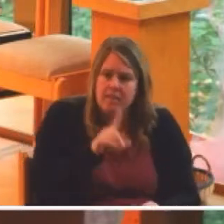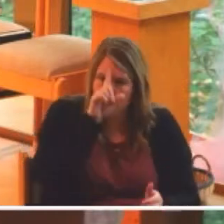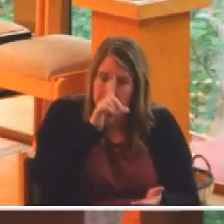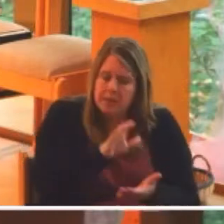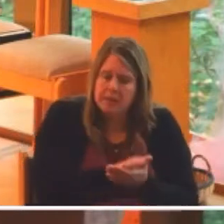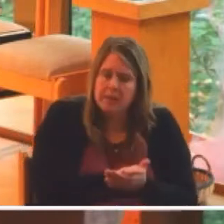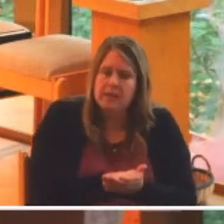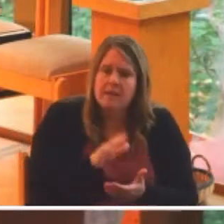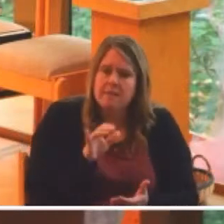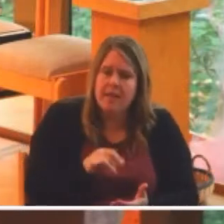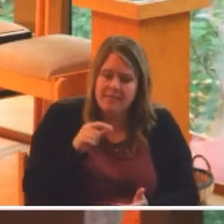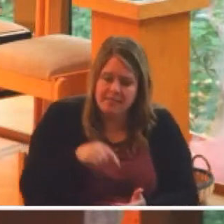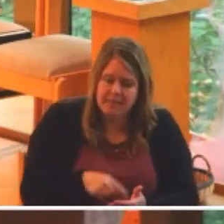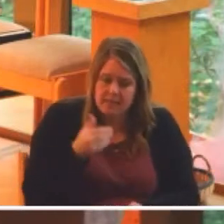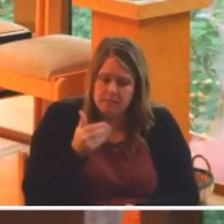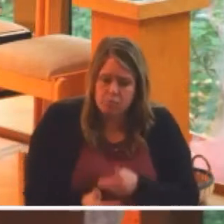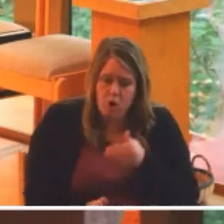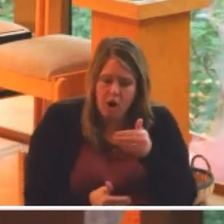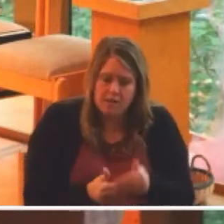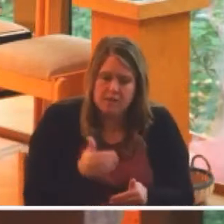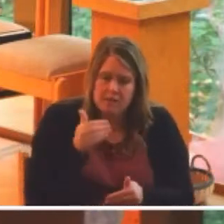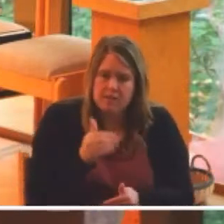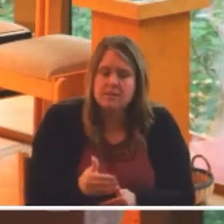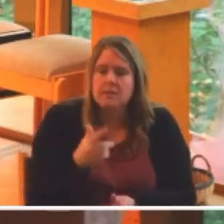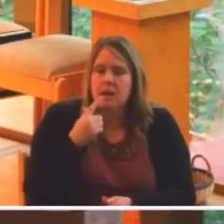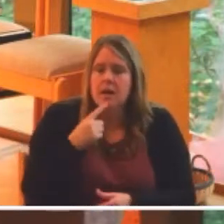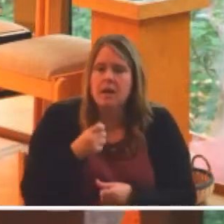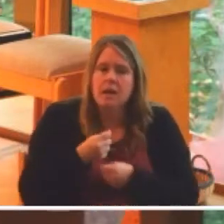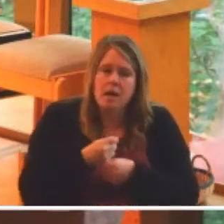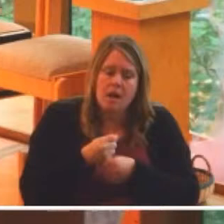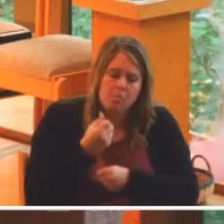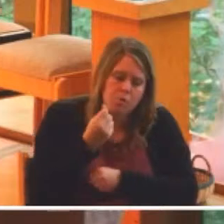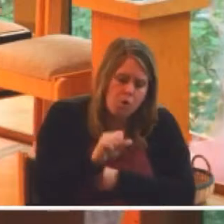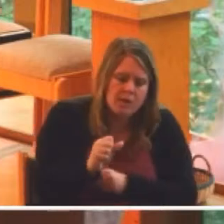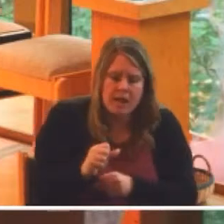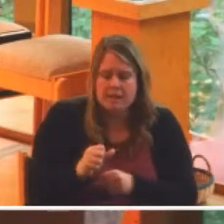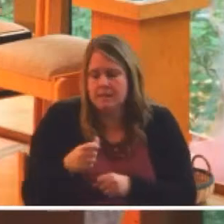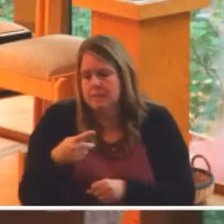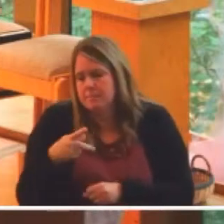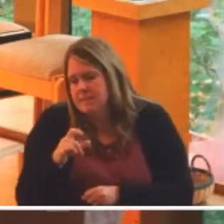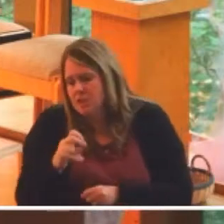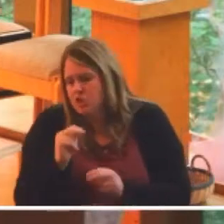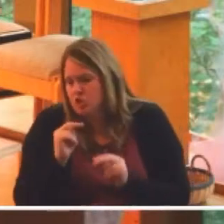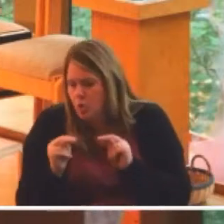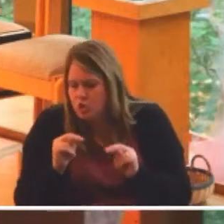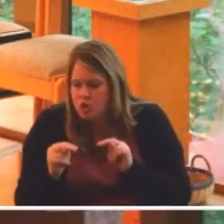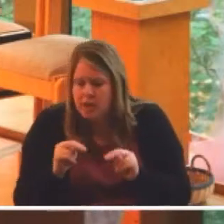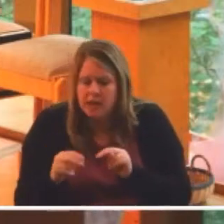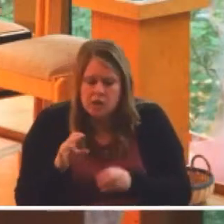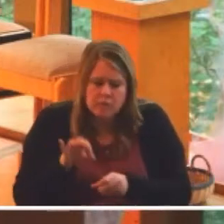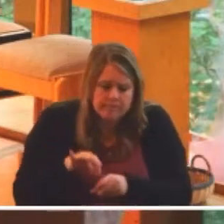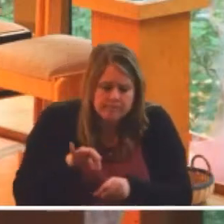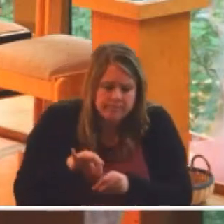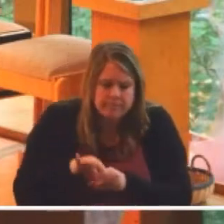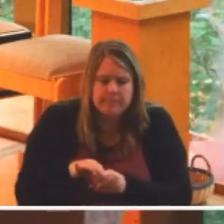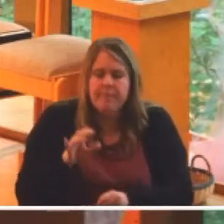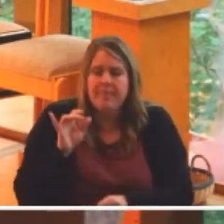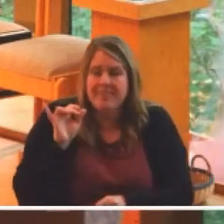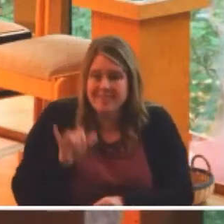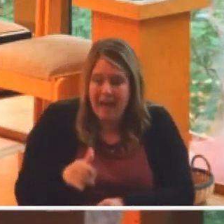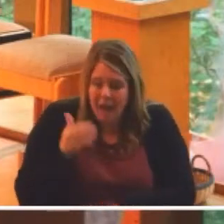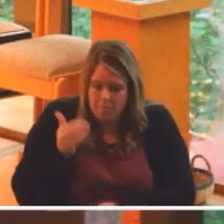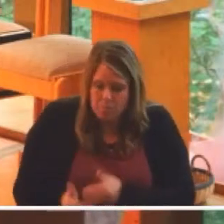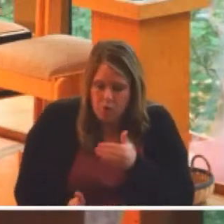this process of protest, petition, agitation, negotiation, and yes indeed voting to, that this